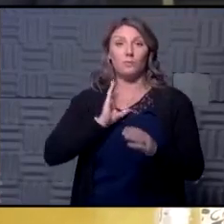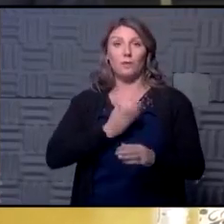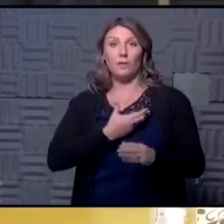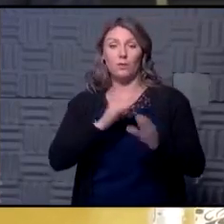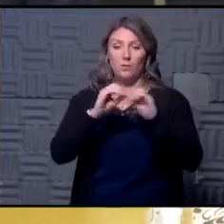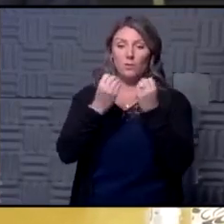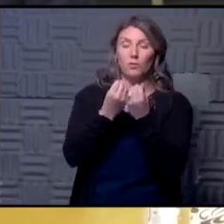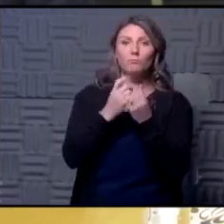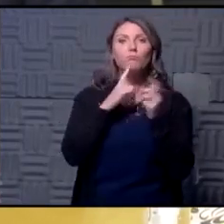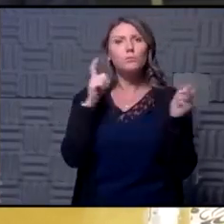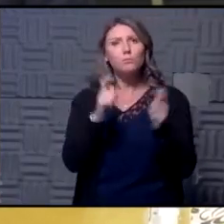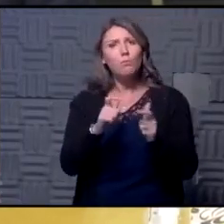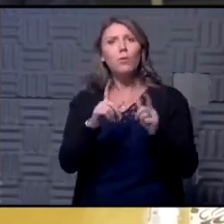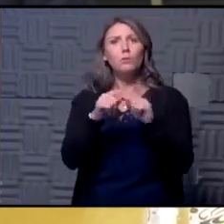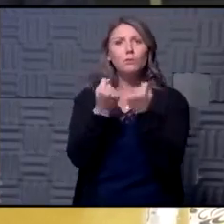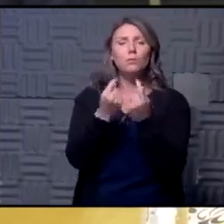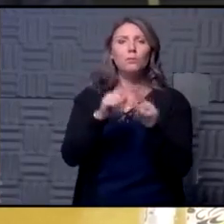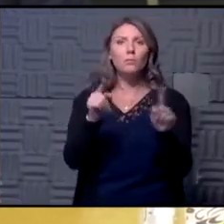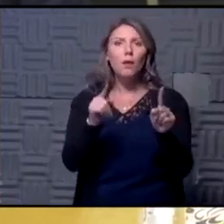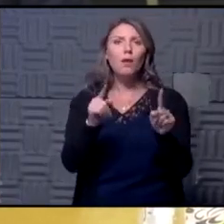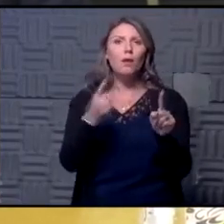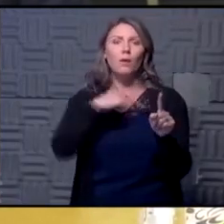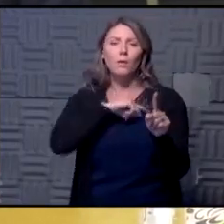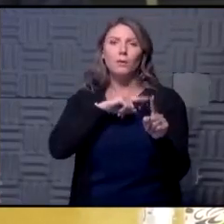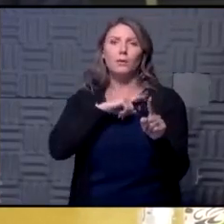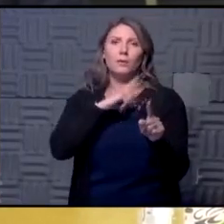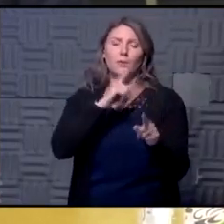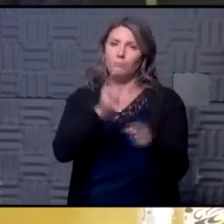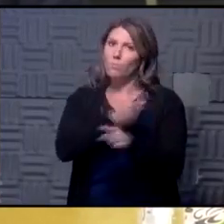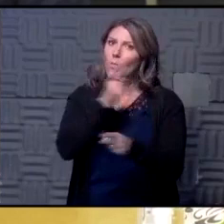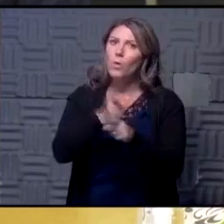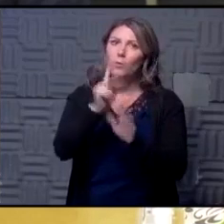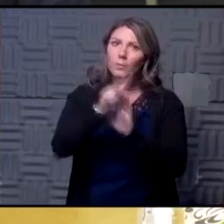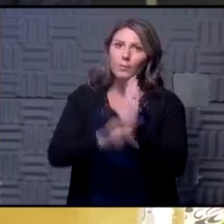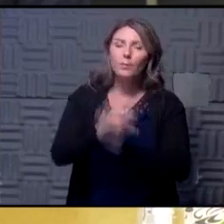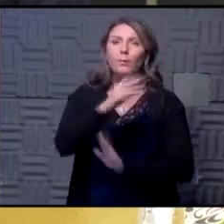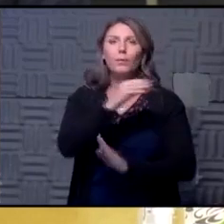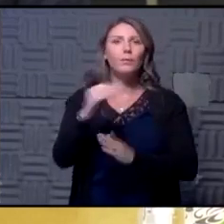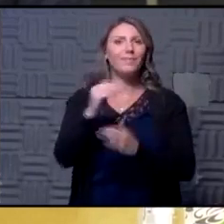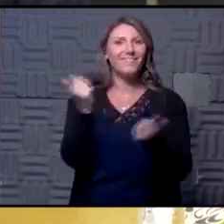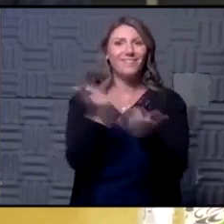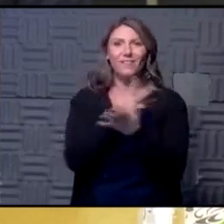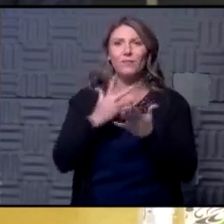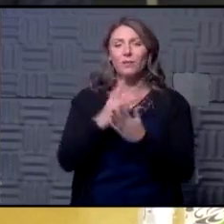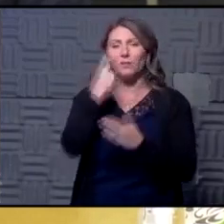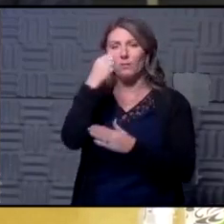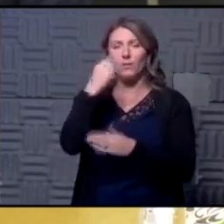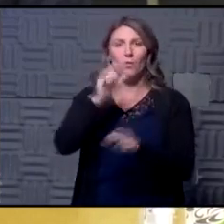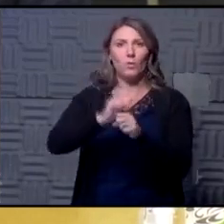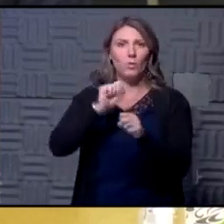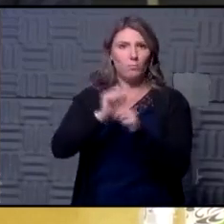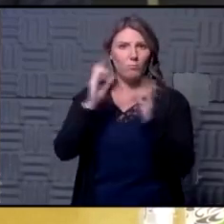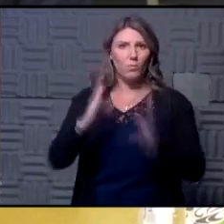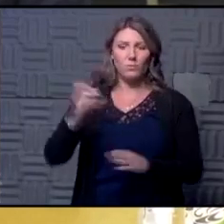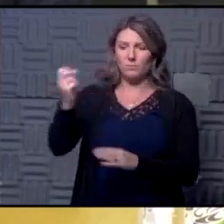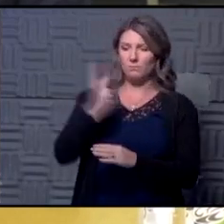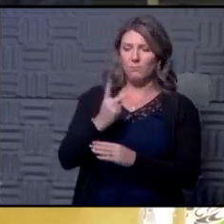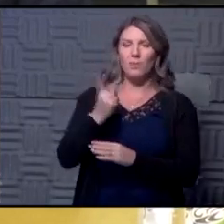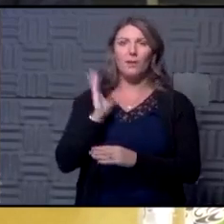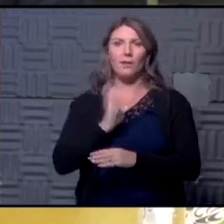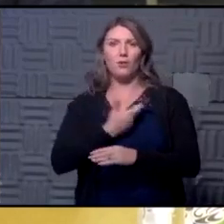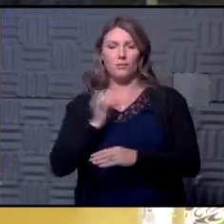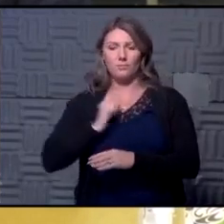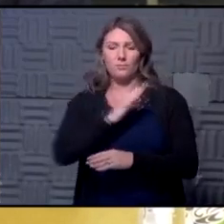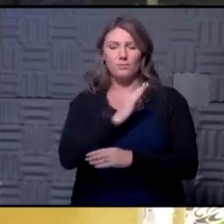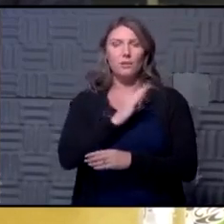a smaller team but we made sure to put in the proper protocols and measures for our employees to come back and we actually had our staff